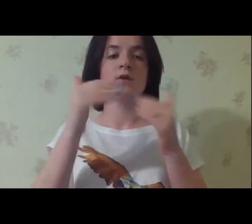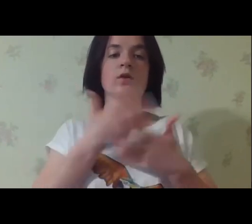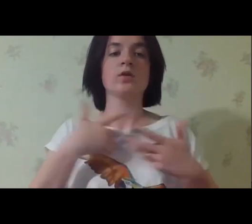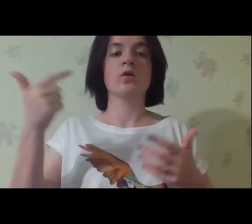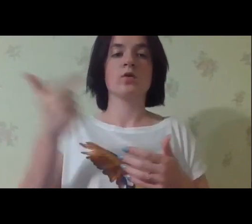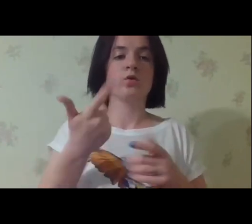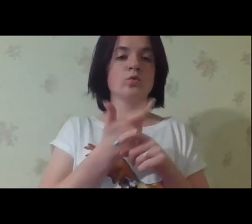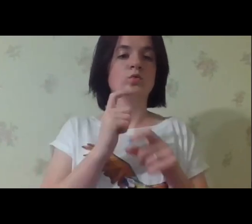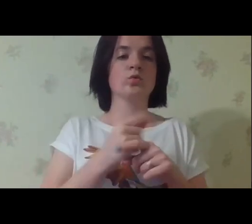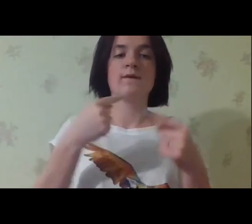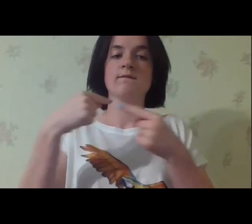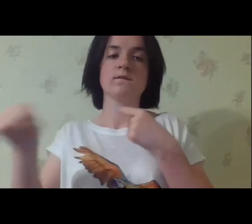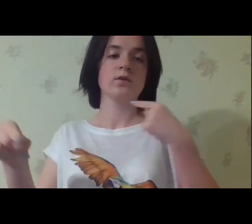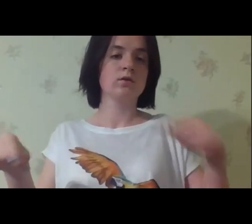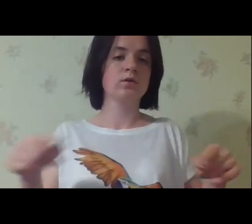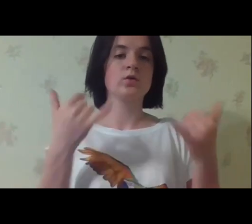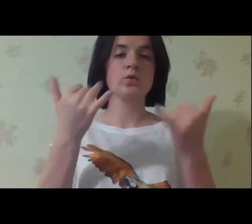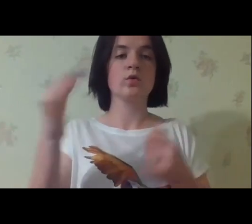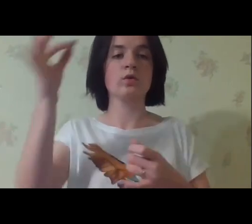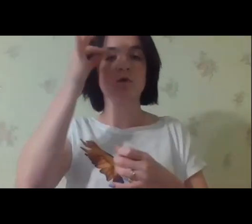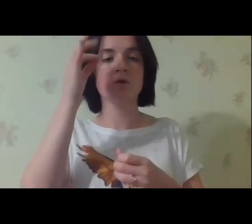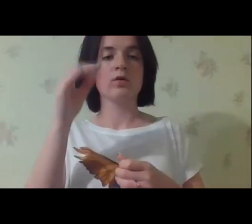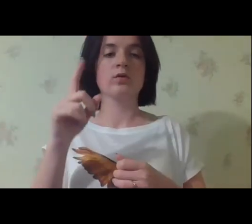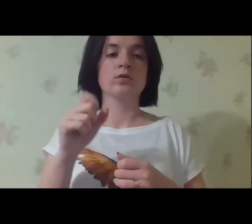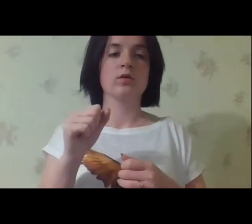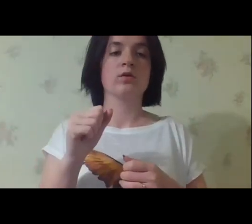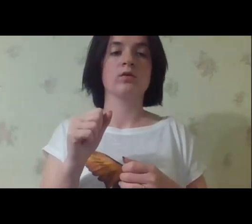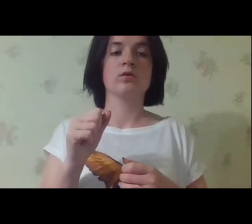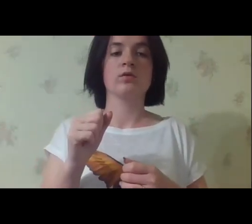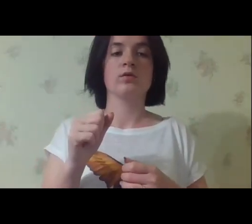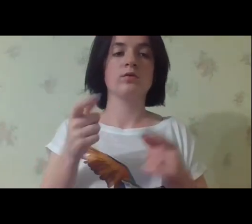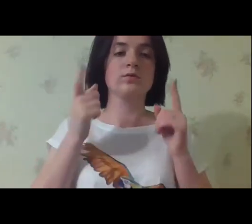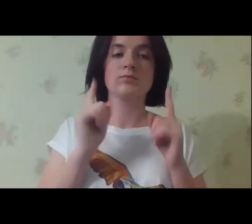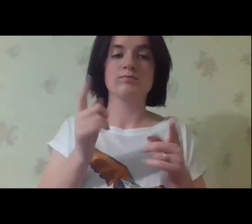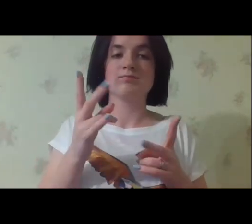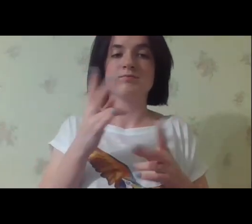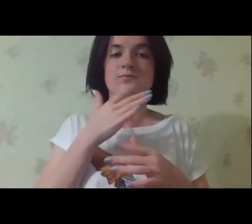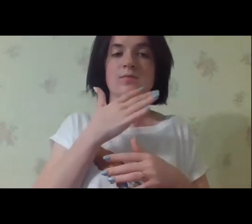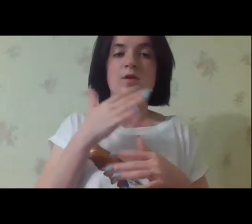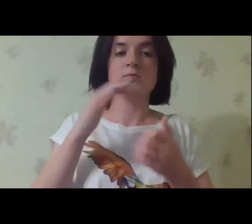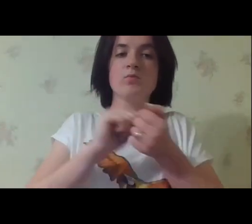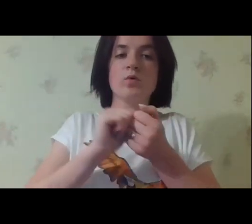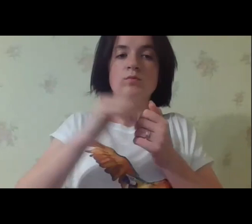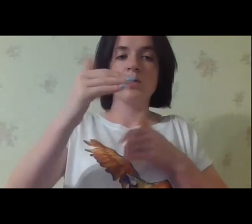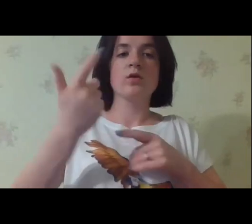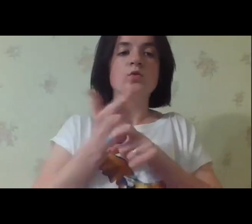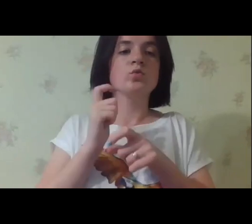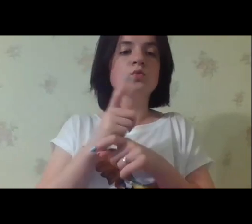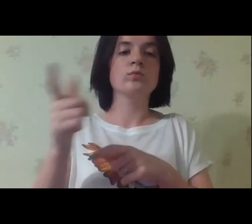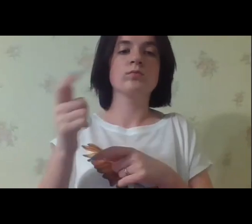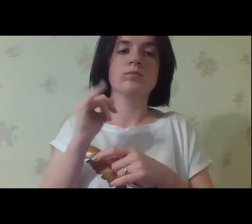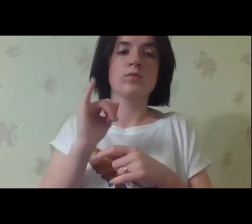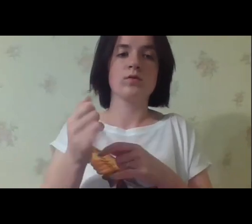the cost for social sphere in our communities are very different. We have mentioned today about the social protection